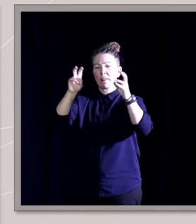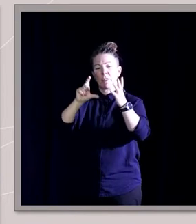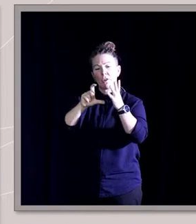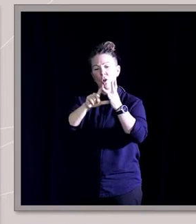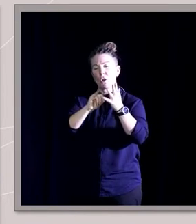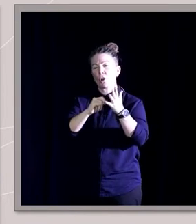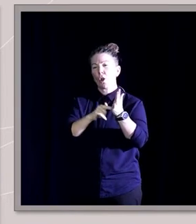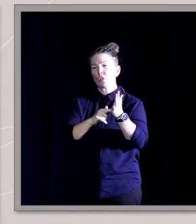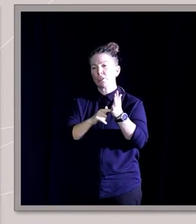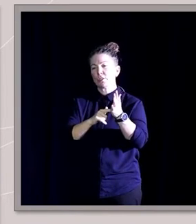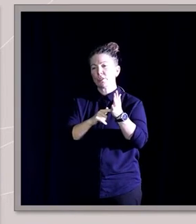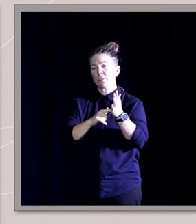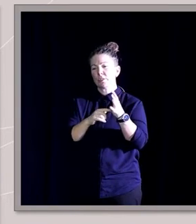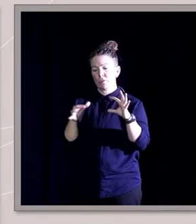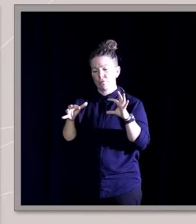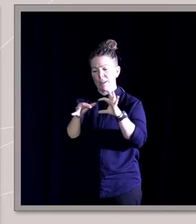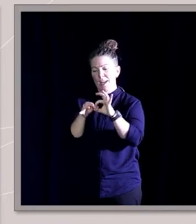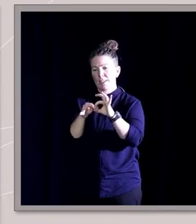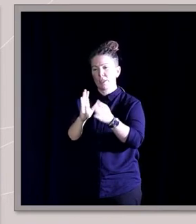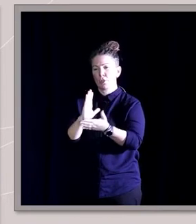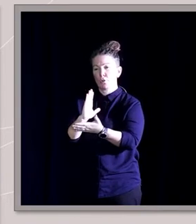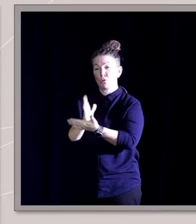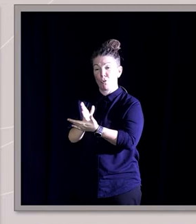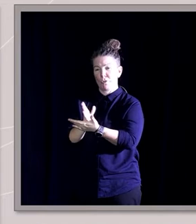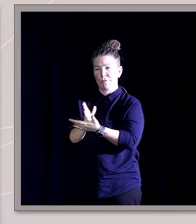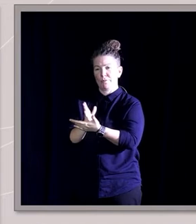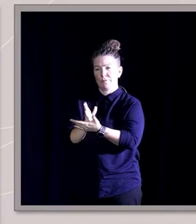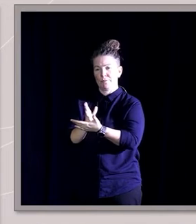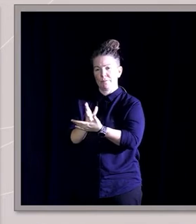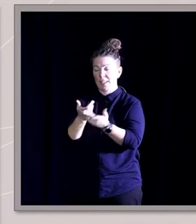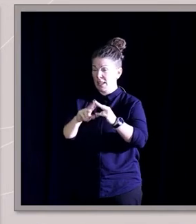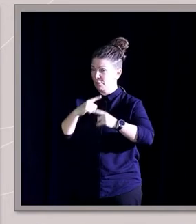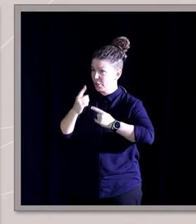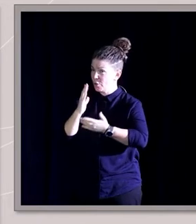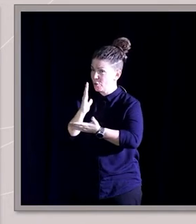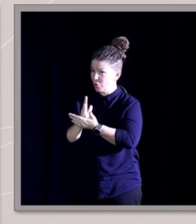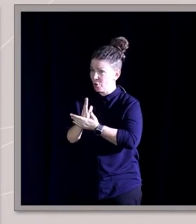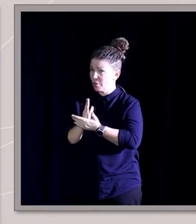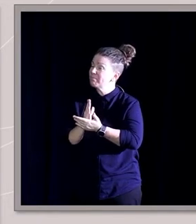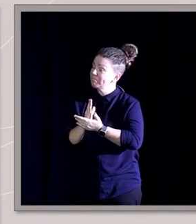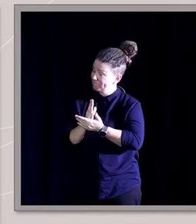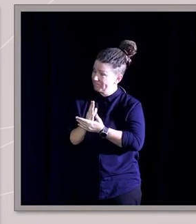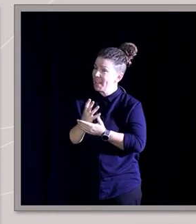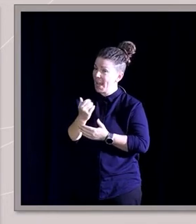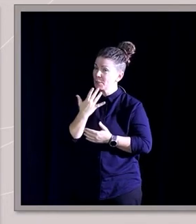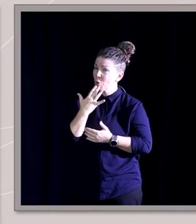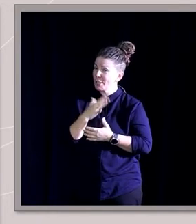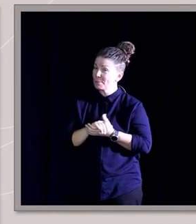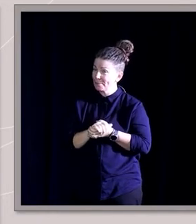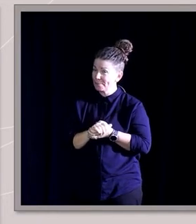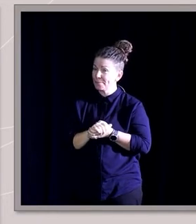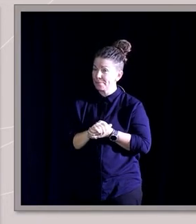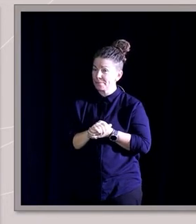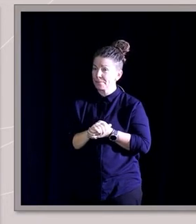with truth. And any difficult truth comes at a massive cost. And what I want to talk about today is